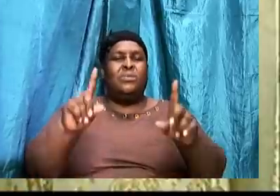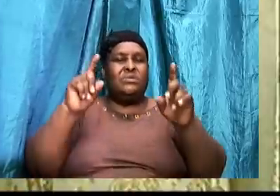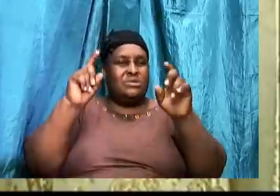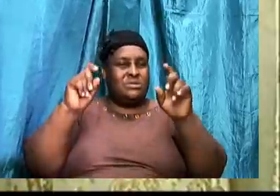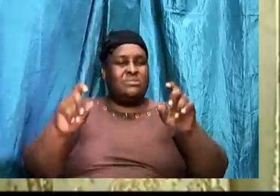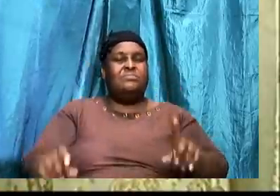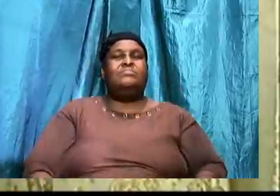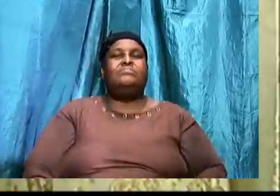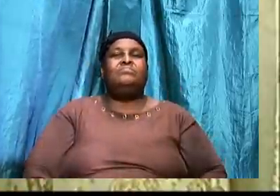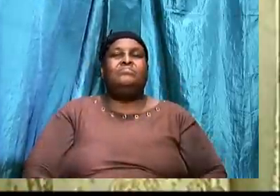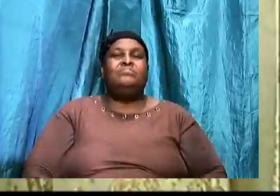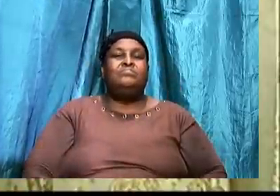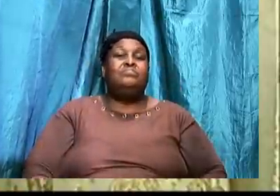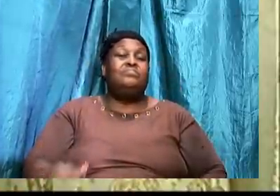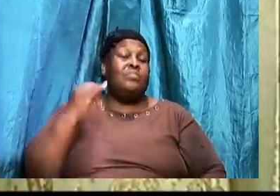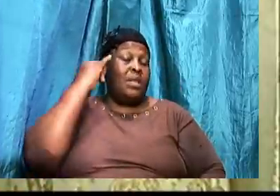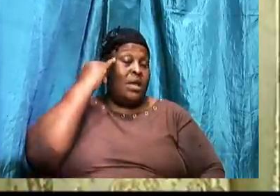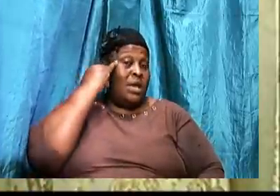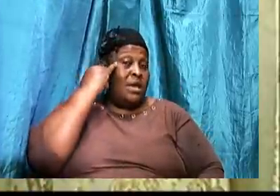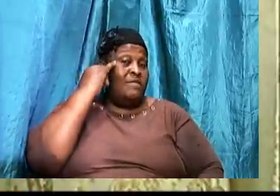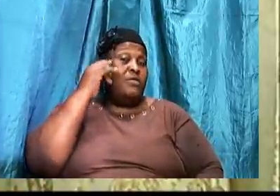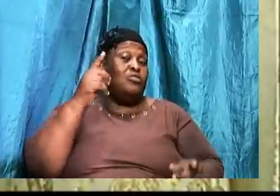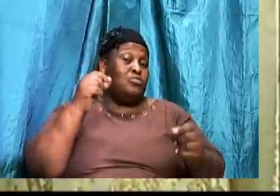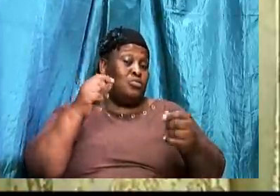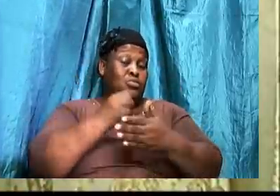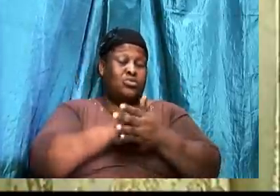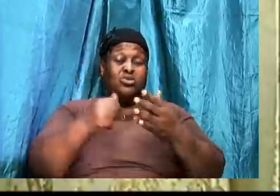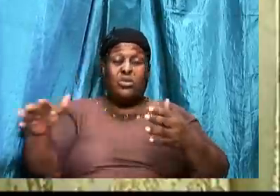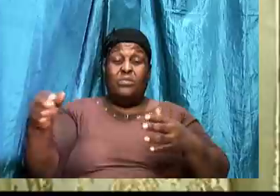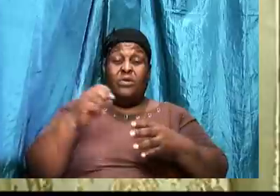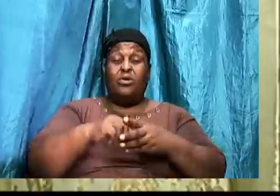If you do something in the Old Testament.